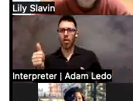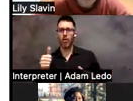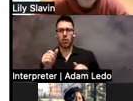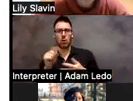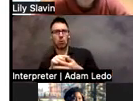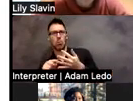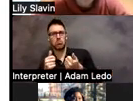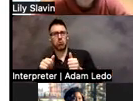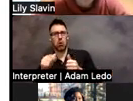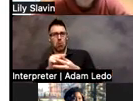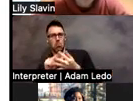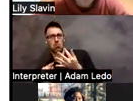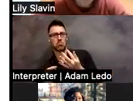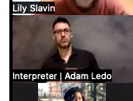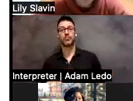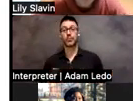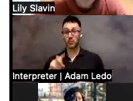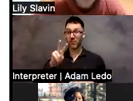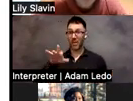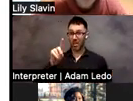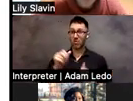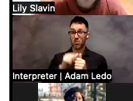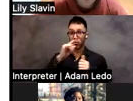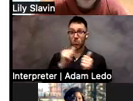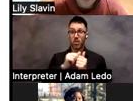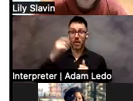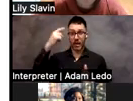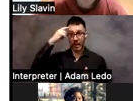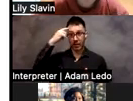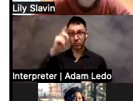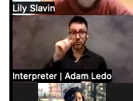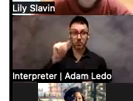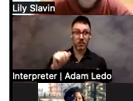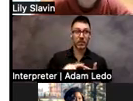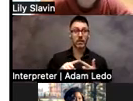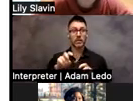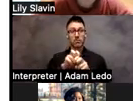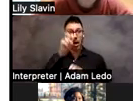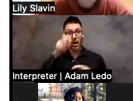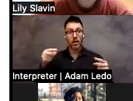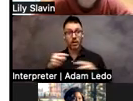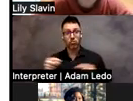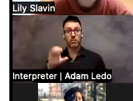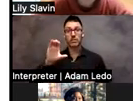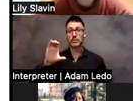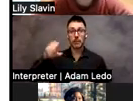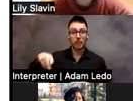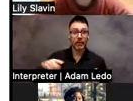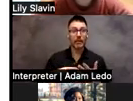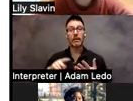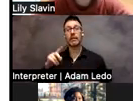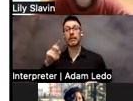And so it's valid for children with intellectual disabilities, spinal cord injuries, cerebral palsy, visual impairment,